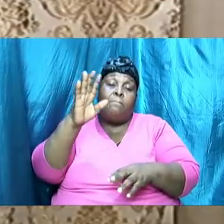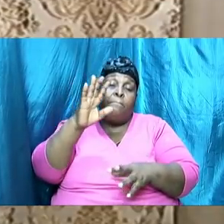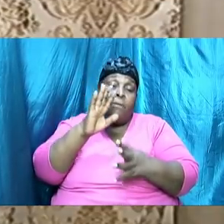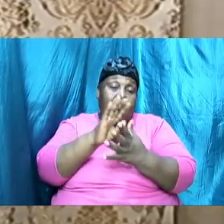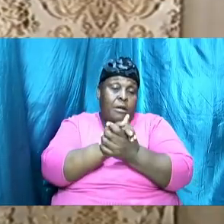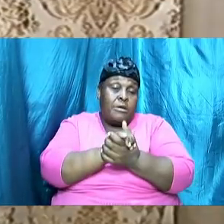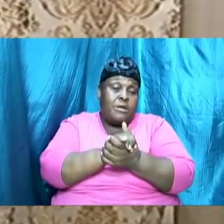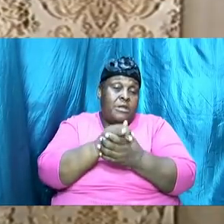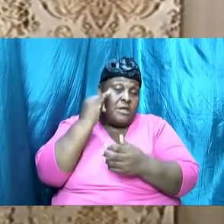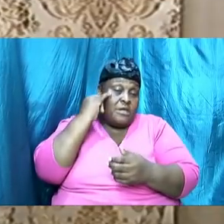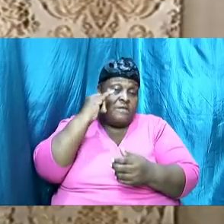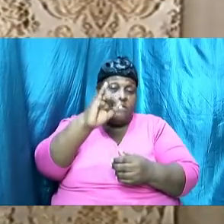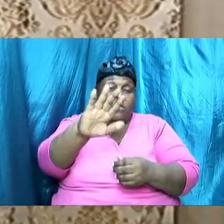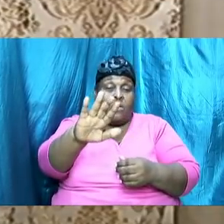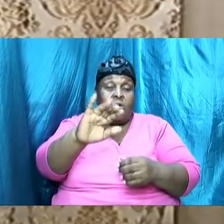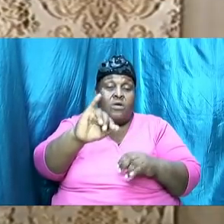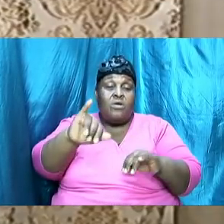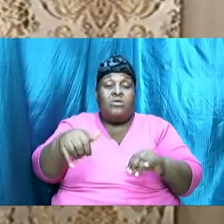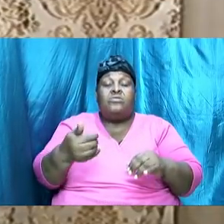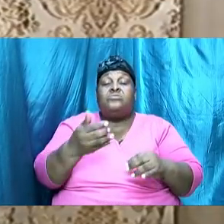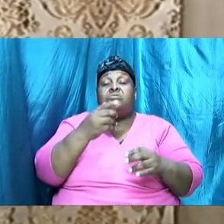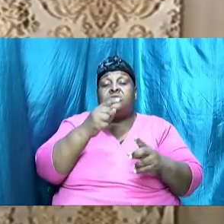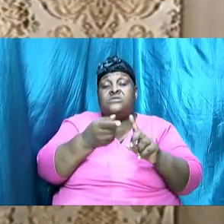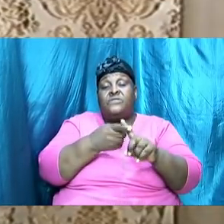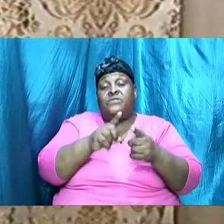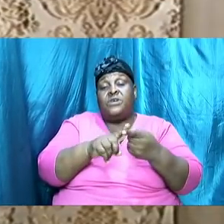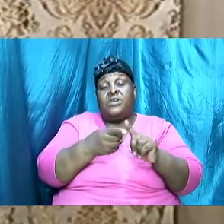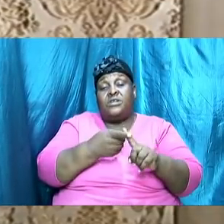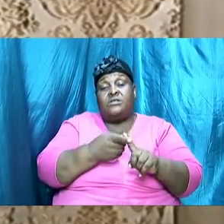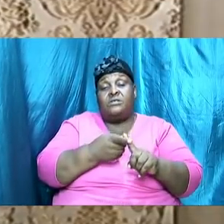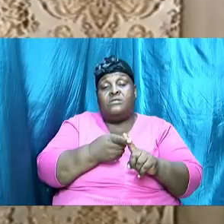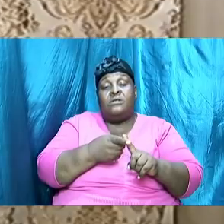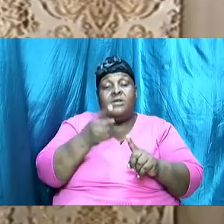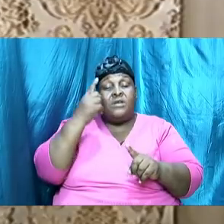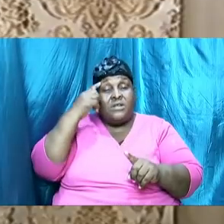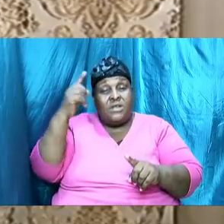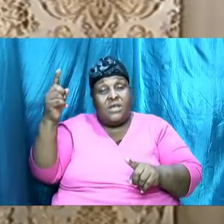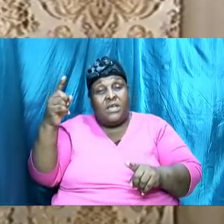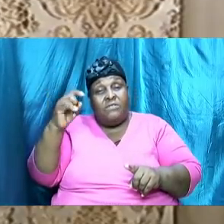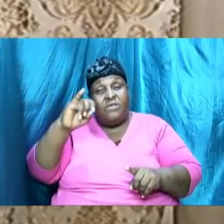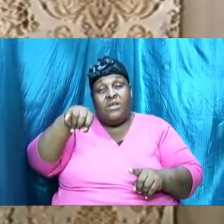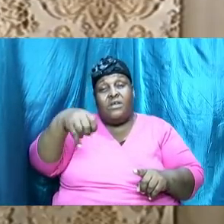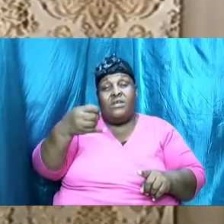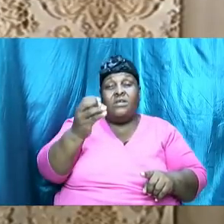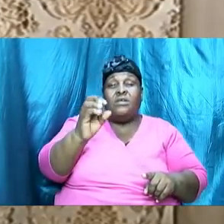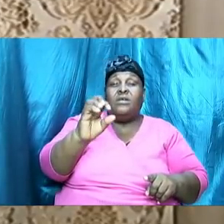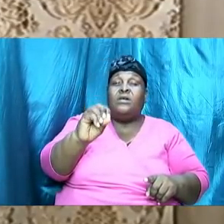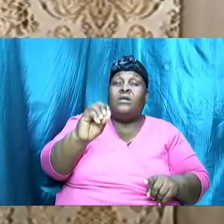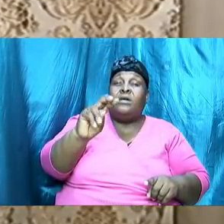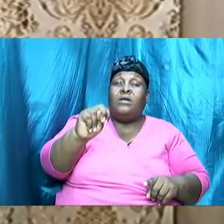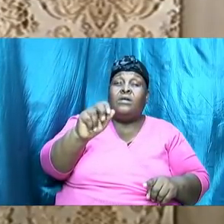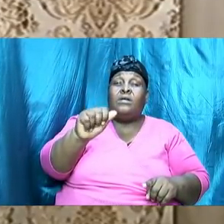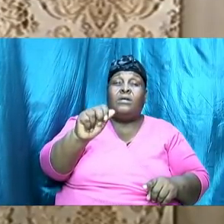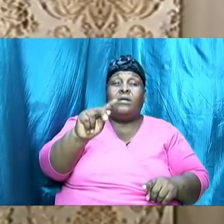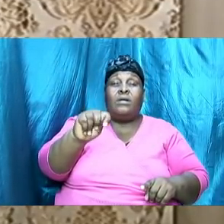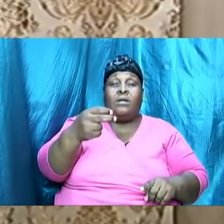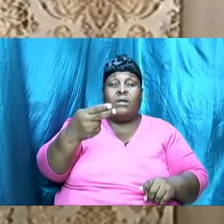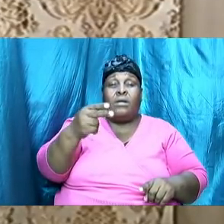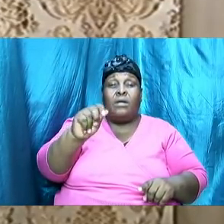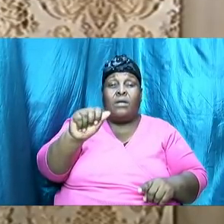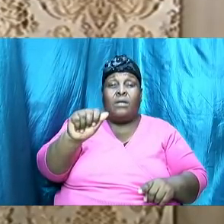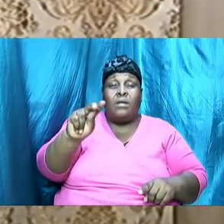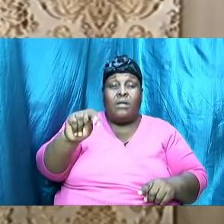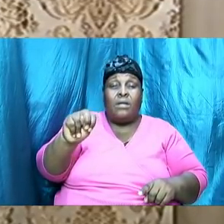just friends like David and Jonathan if you are going to have a good